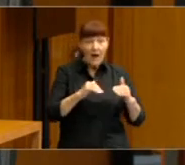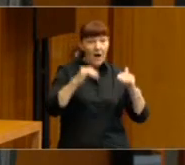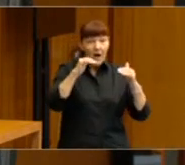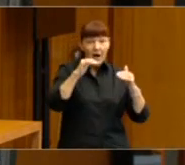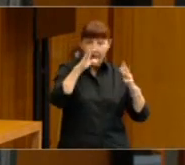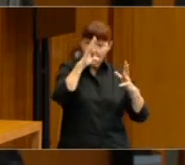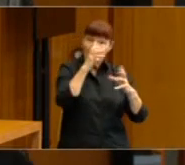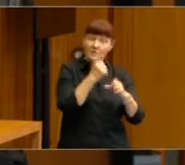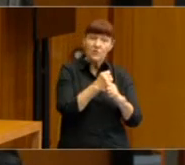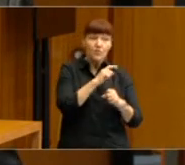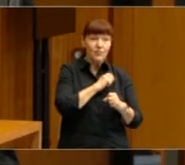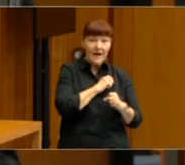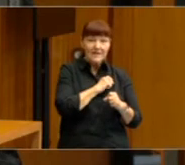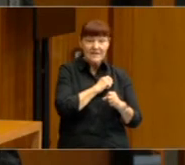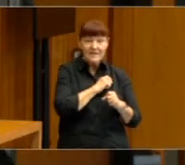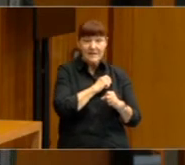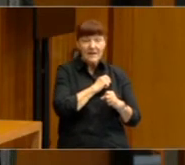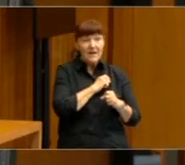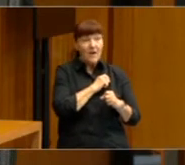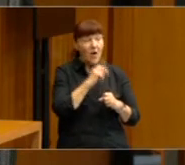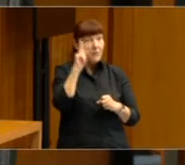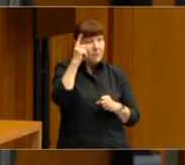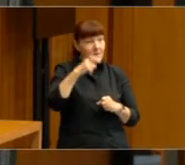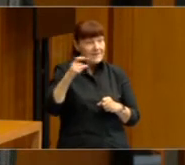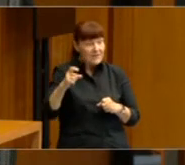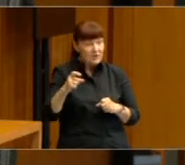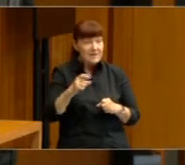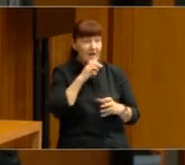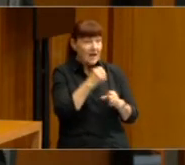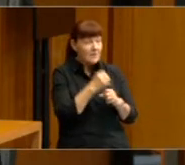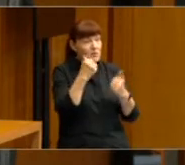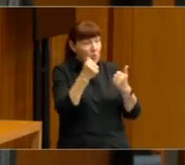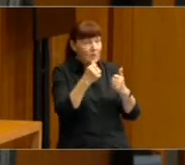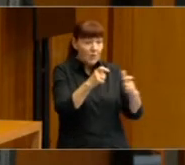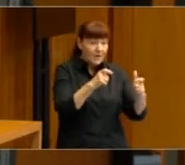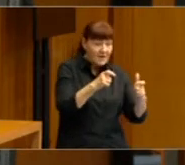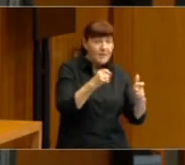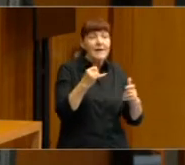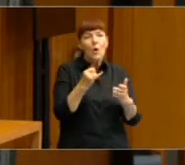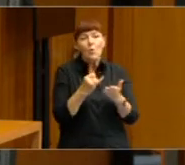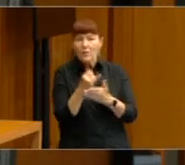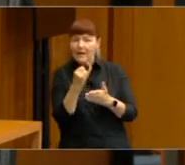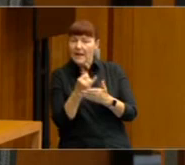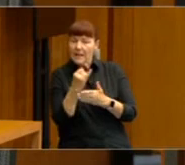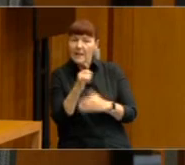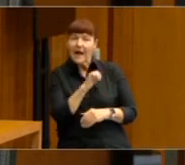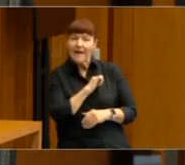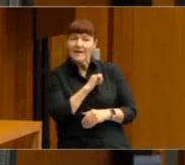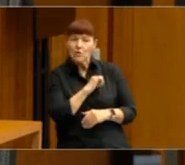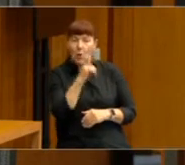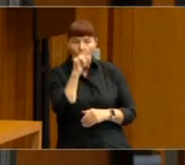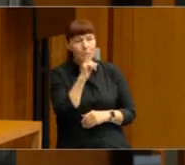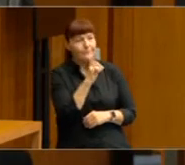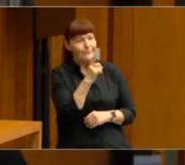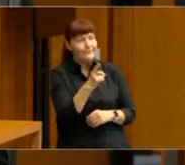is good for effective governance, whereas critical attitudes can be good for accountable